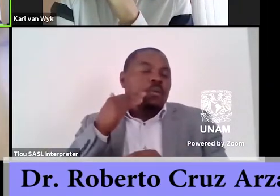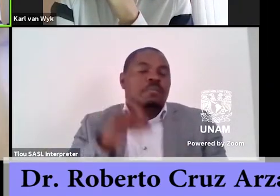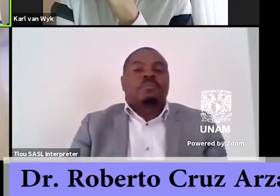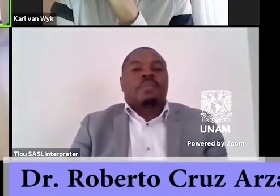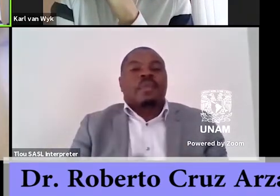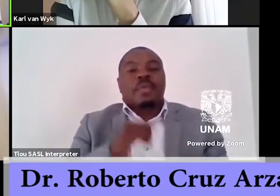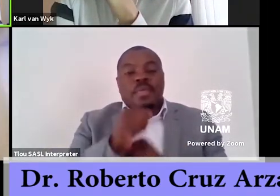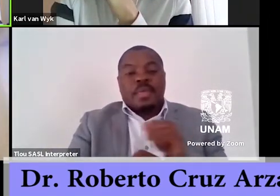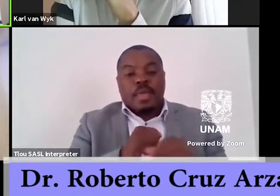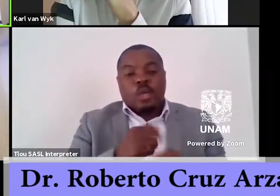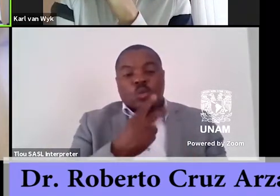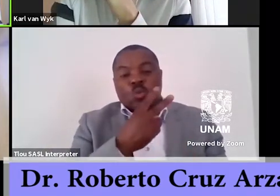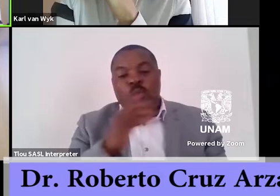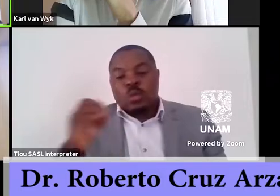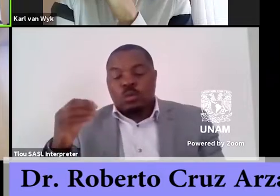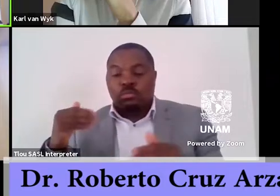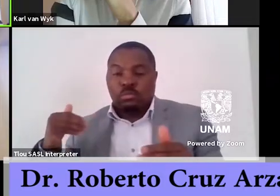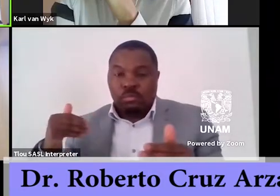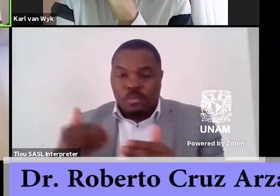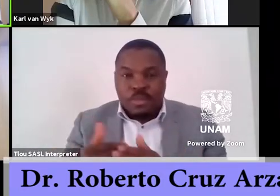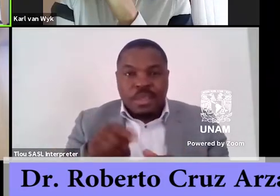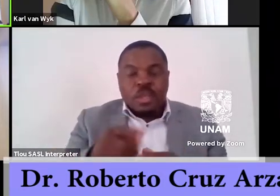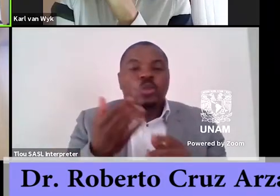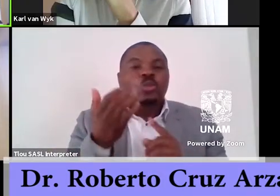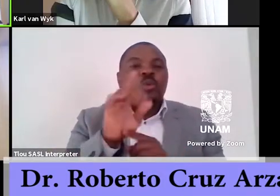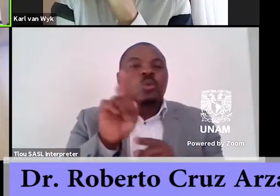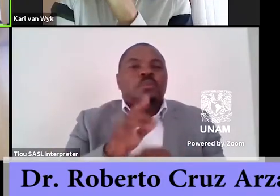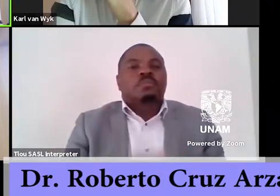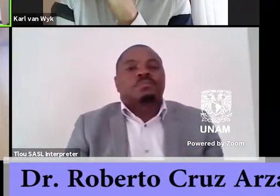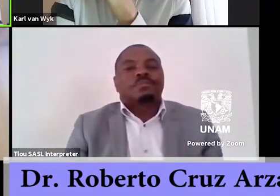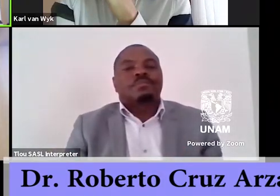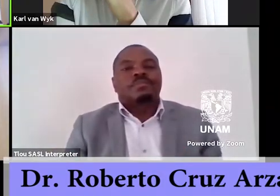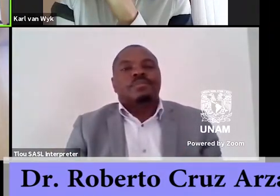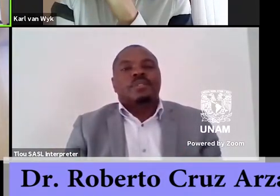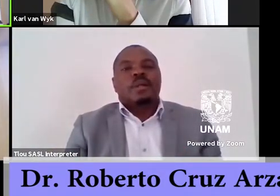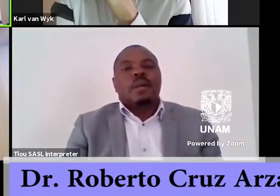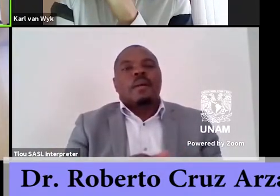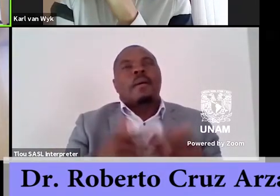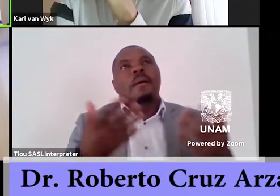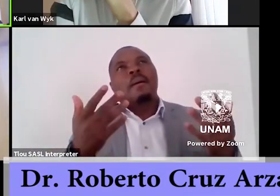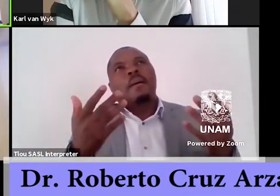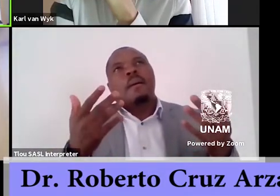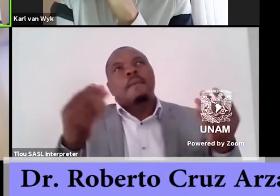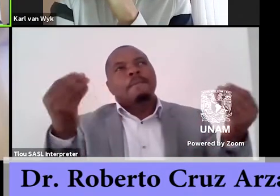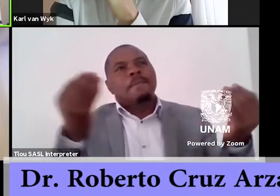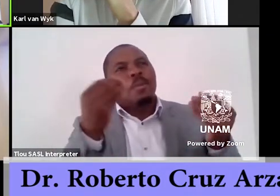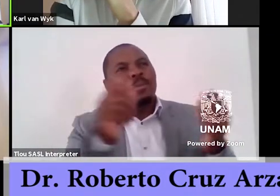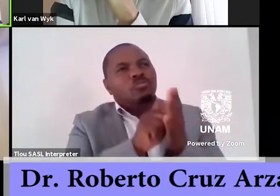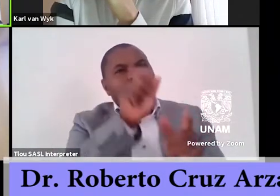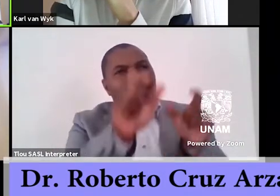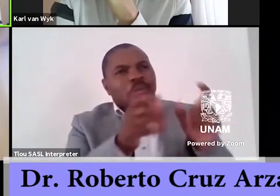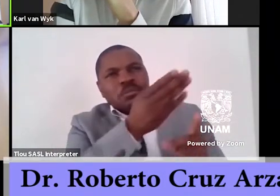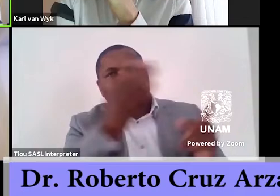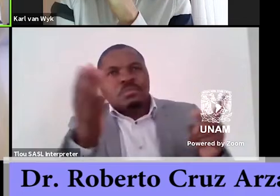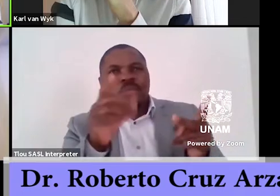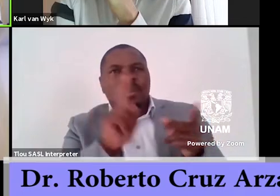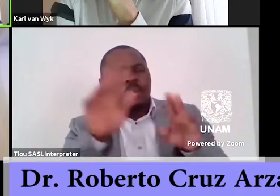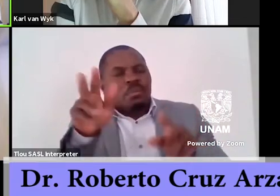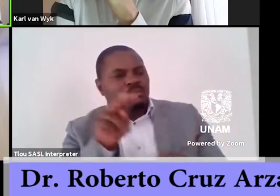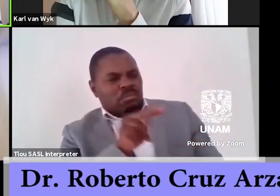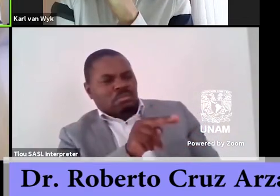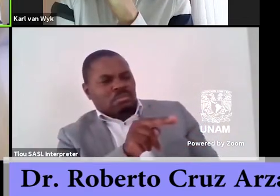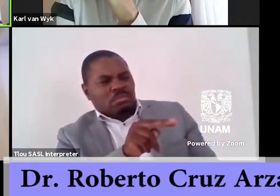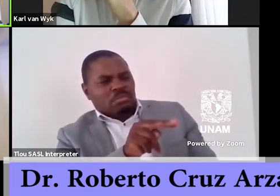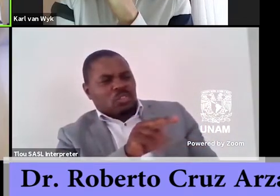literary works began to use elements drawn from popular genres which had been previously thrown upon by literary